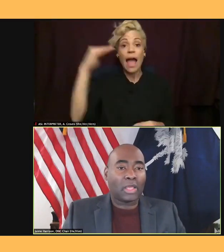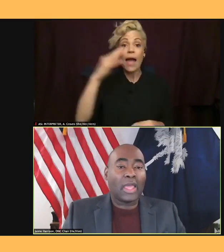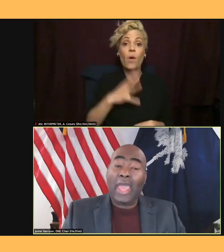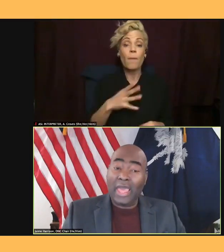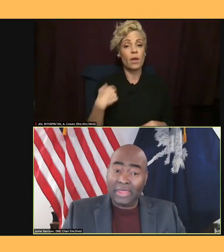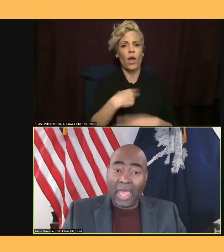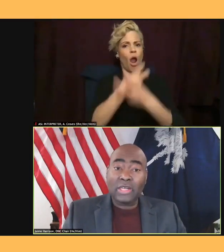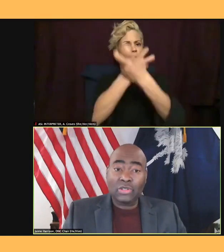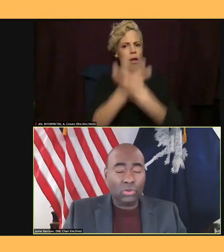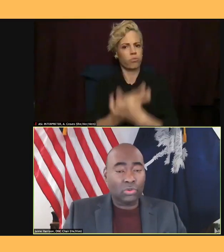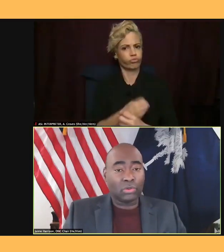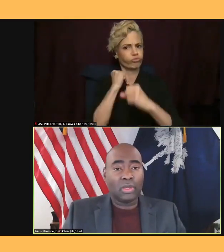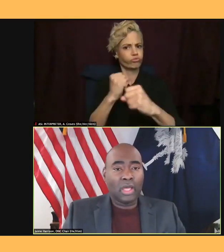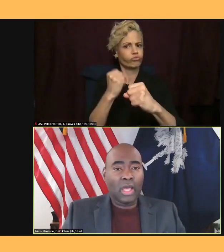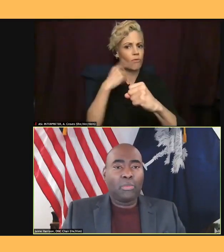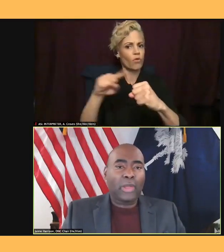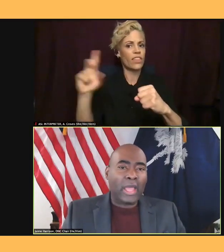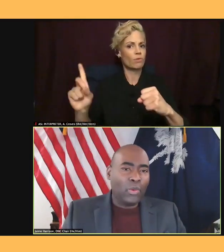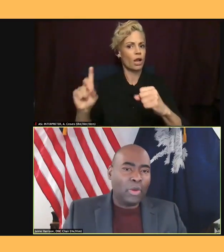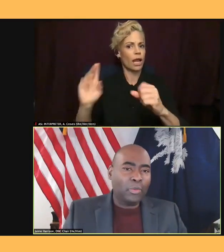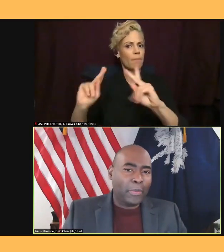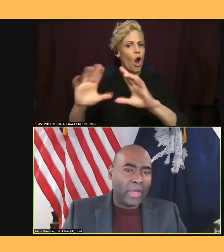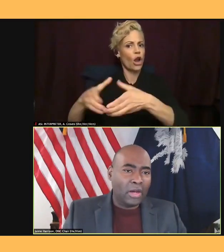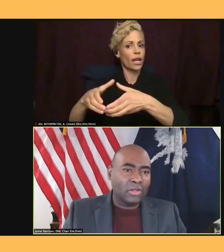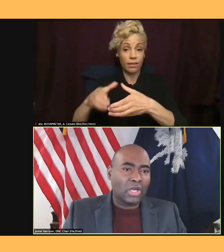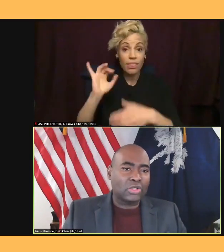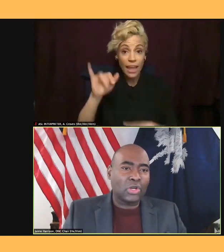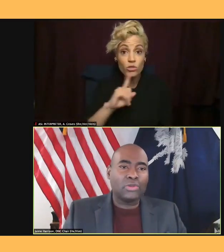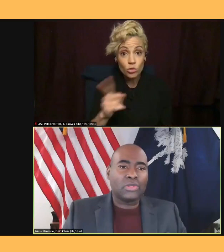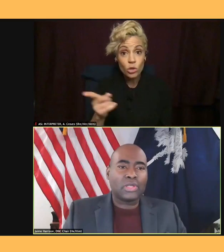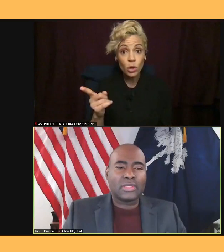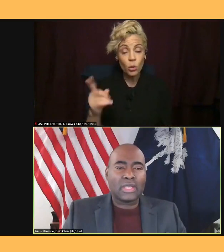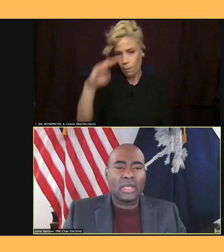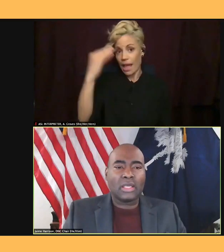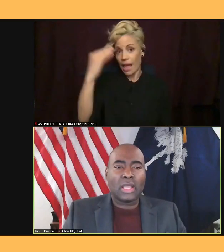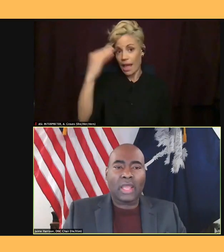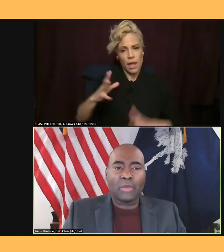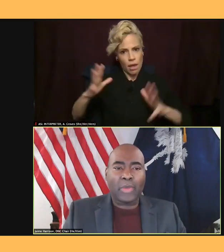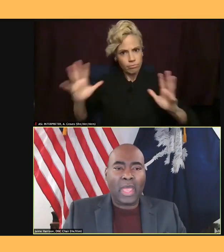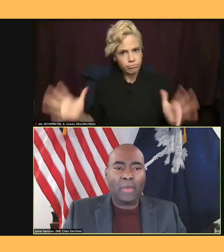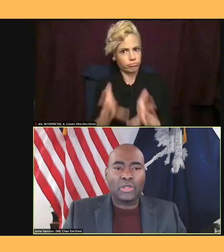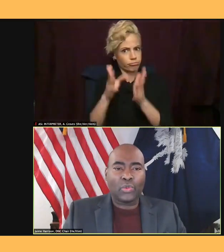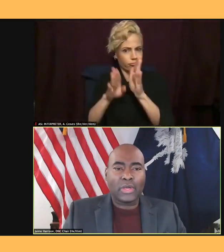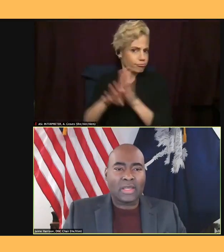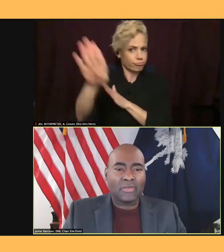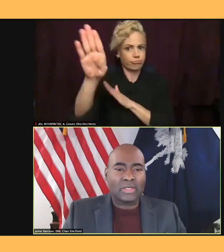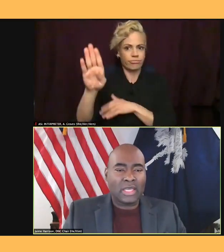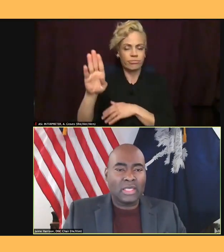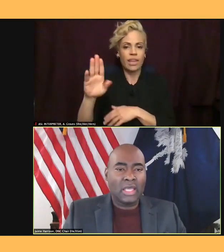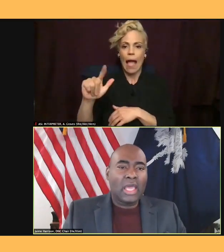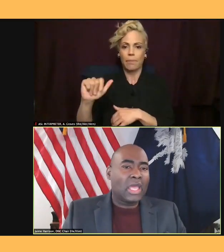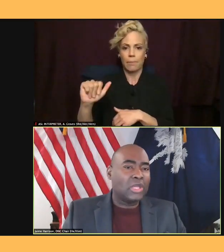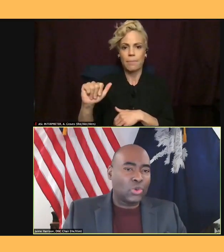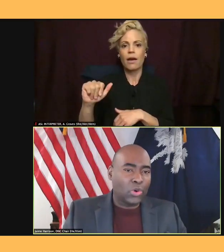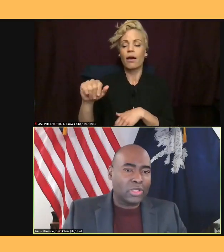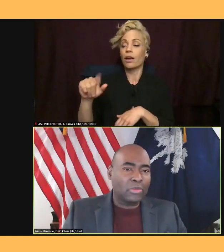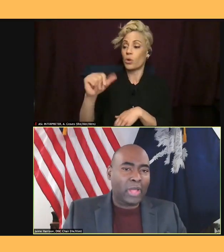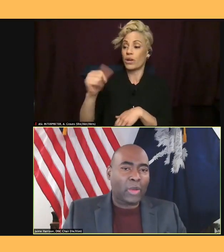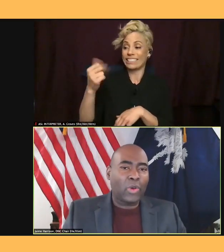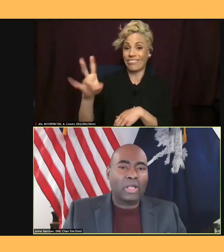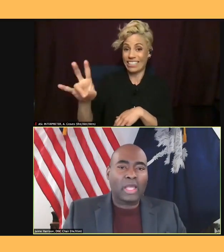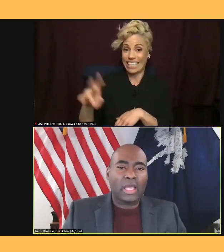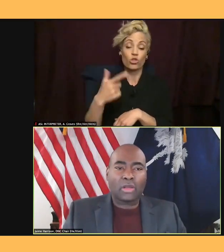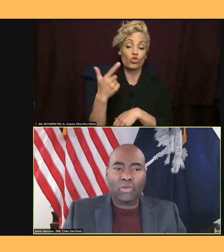is true. Black women propelled Doug Jones to the Senate in Alabama in 2017. In Georgia, Black women laid the